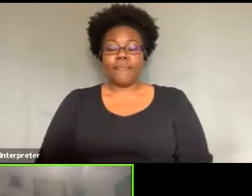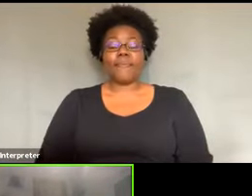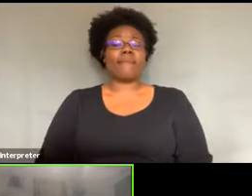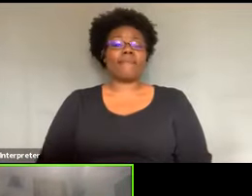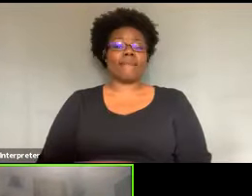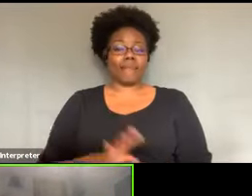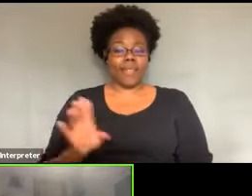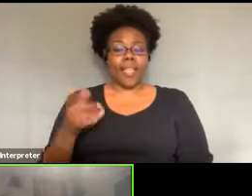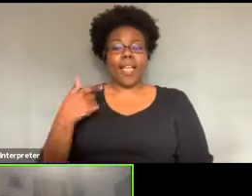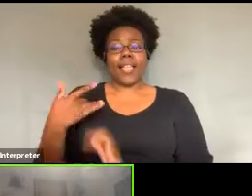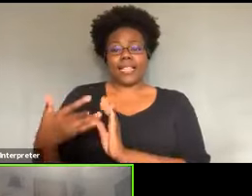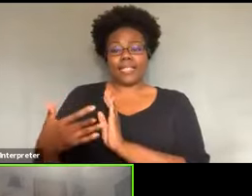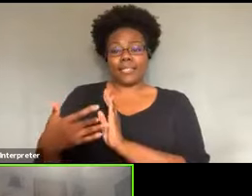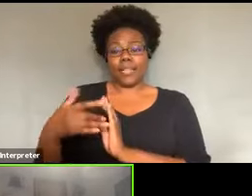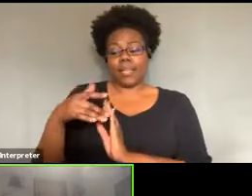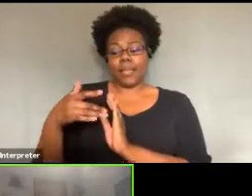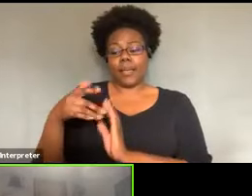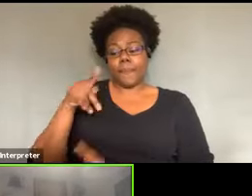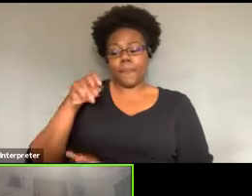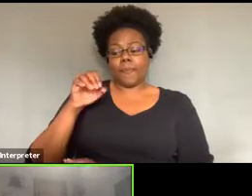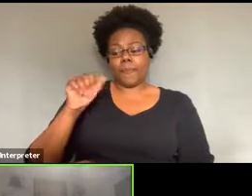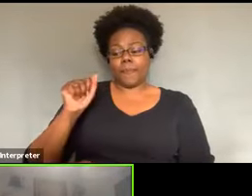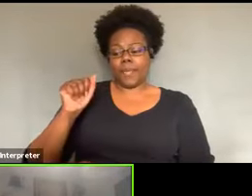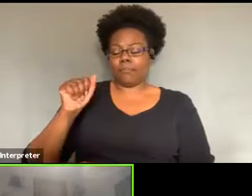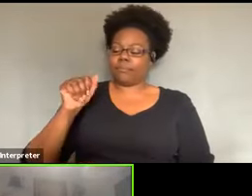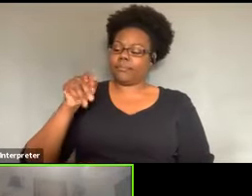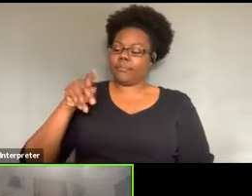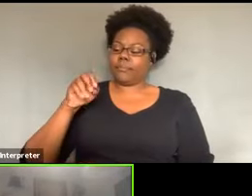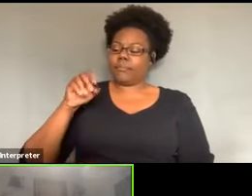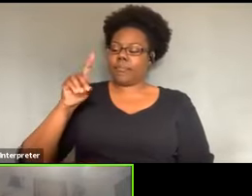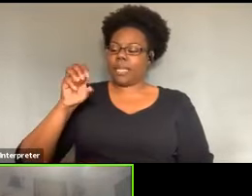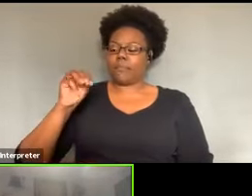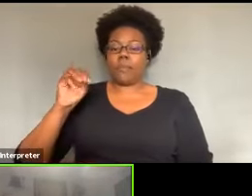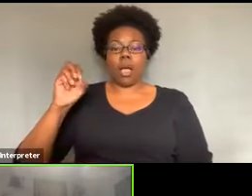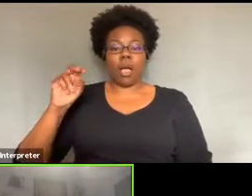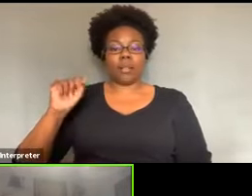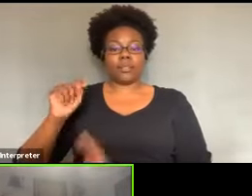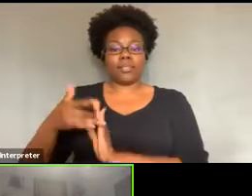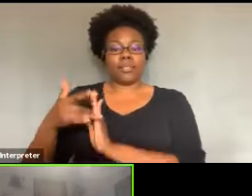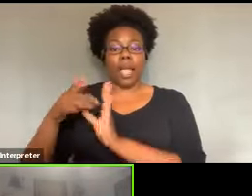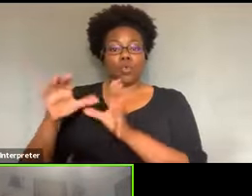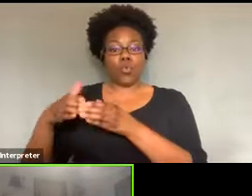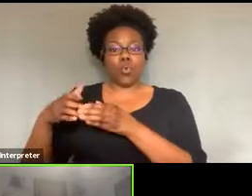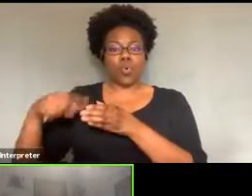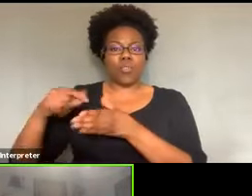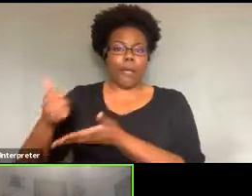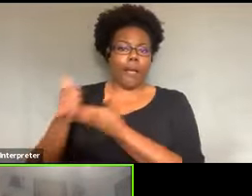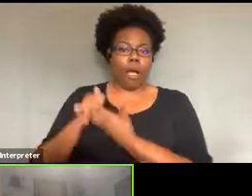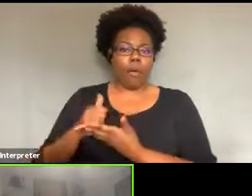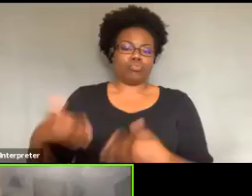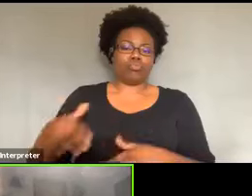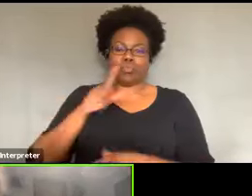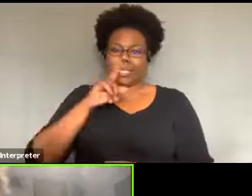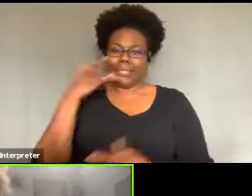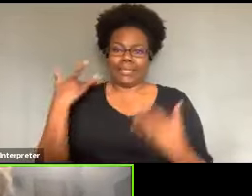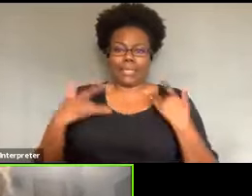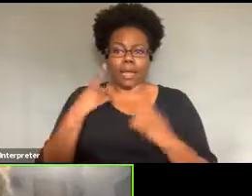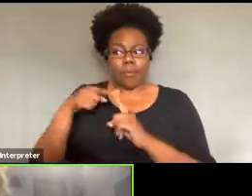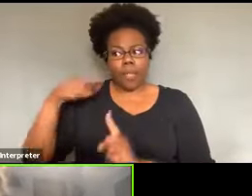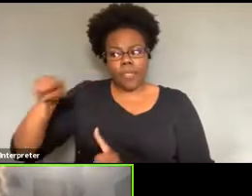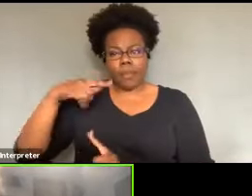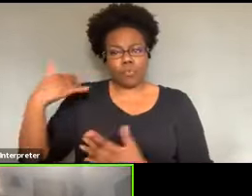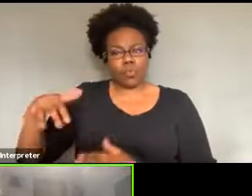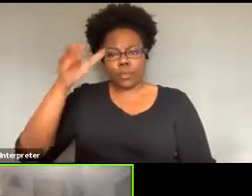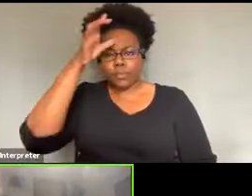there has us covered. So we're real excited about that. And, um, so please, again, text in that number, you should be getting a flyer